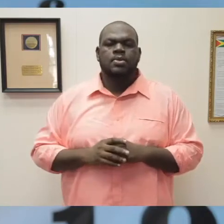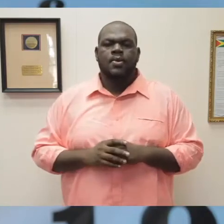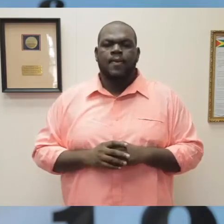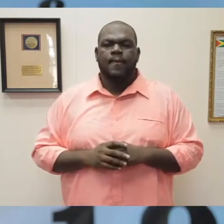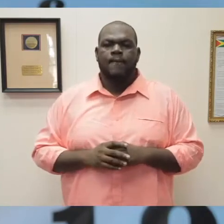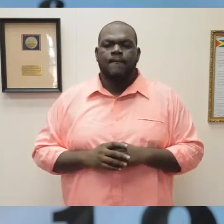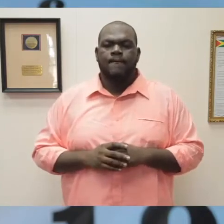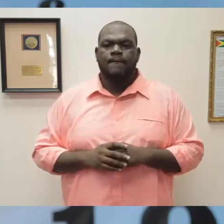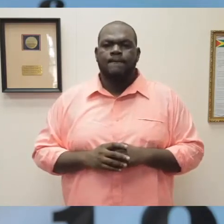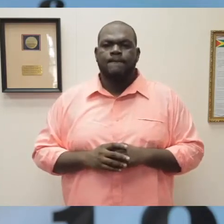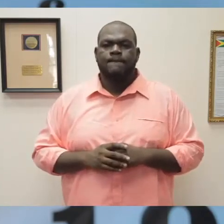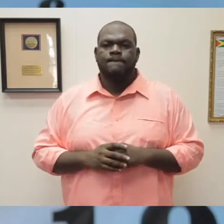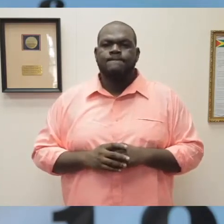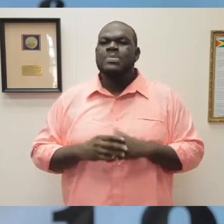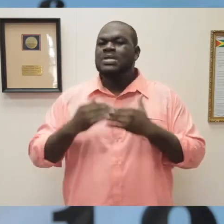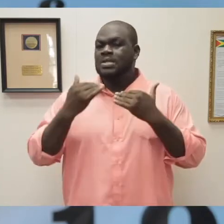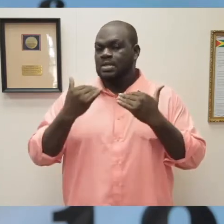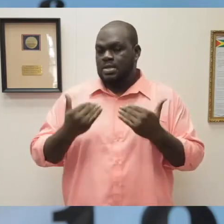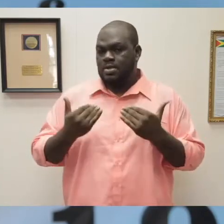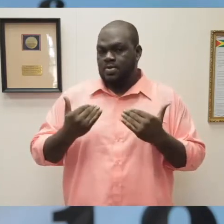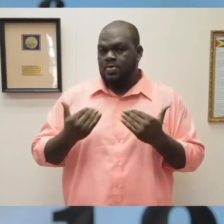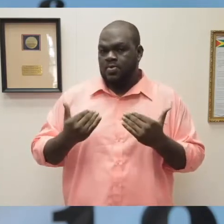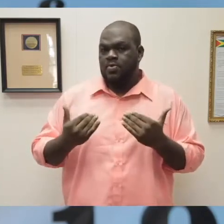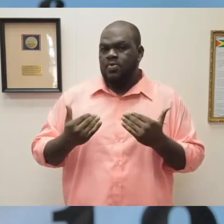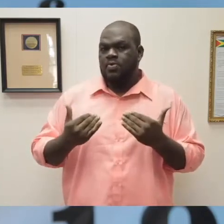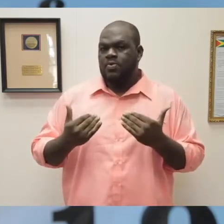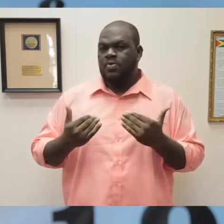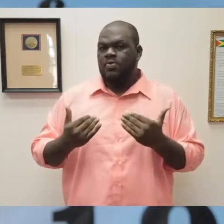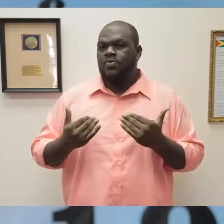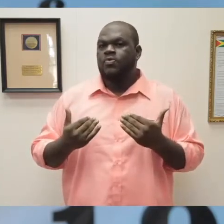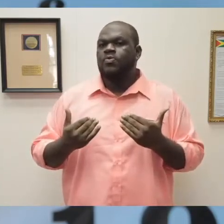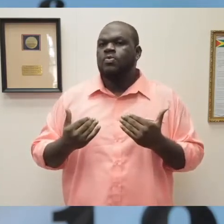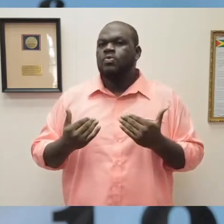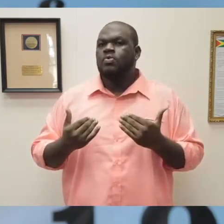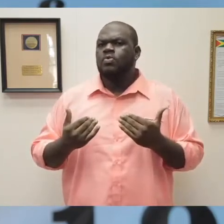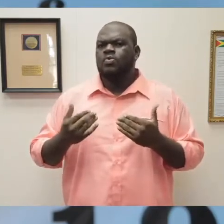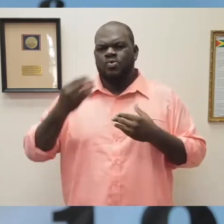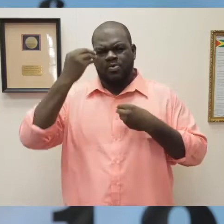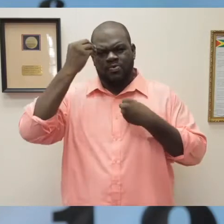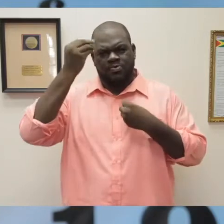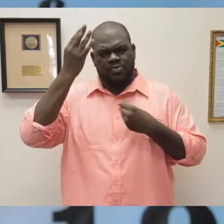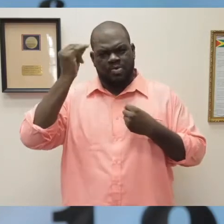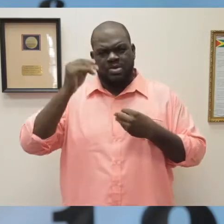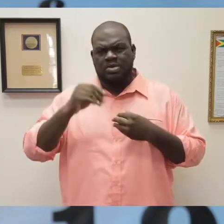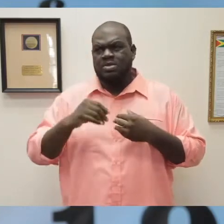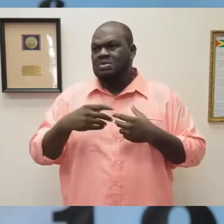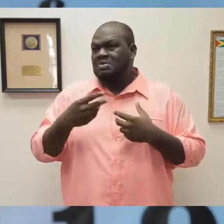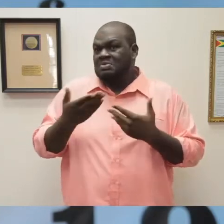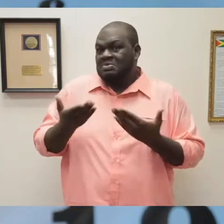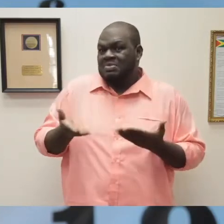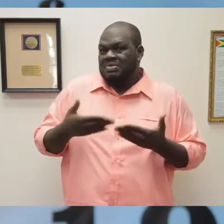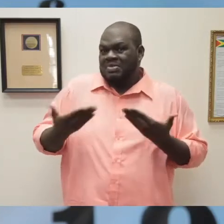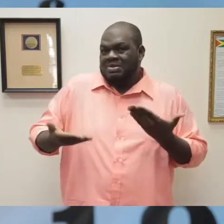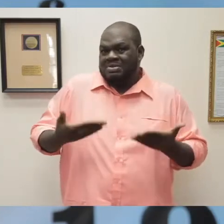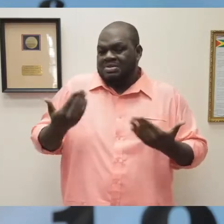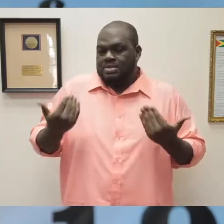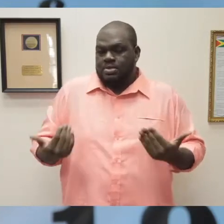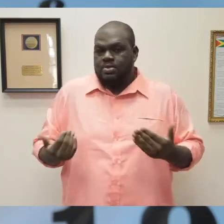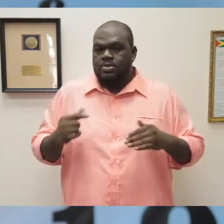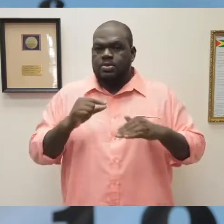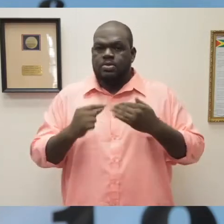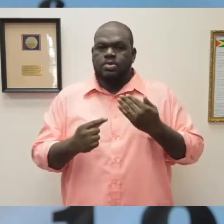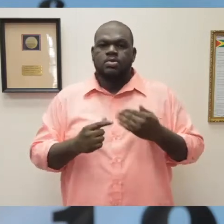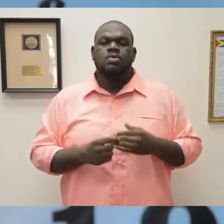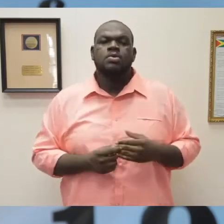Now for the update of the situation in Guyana. As of the 19th of June, 2020, there have been